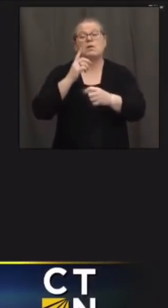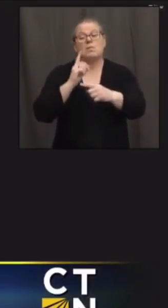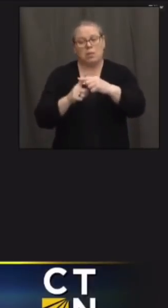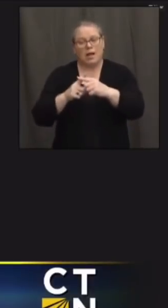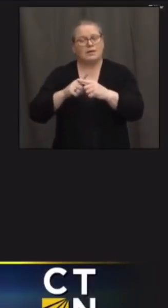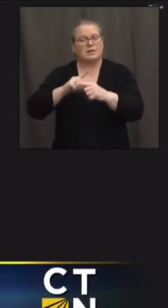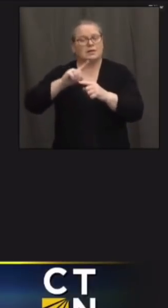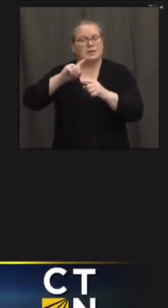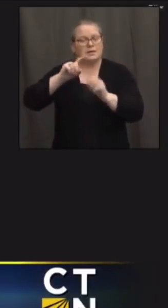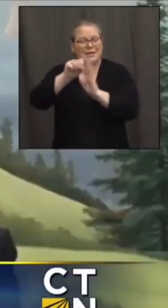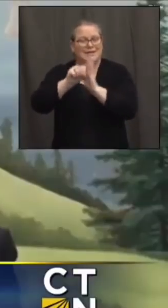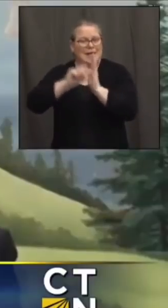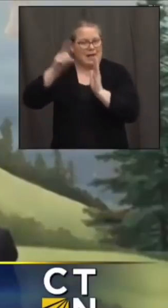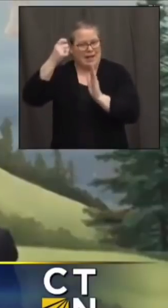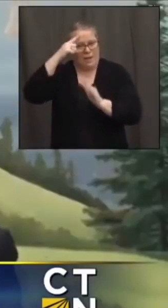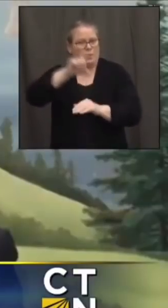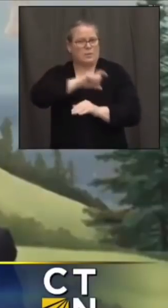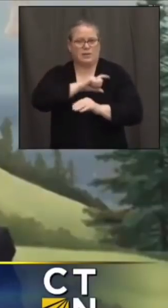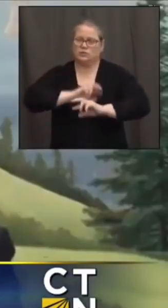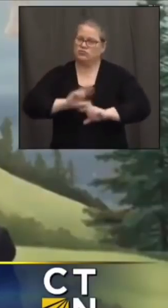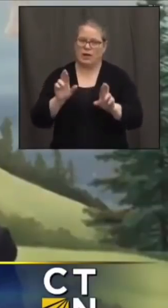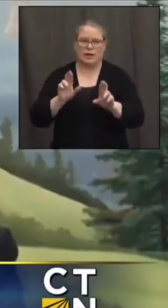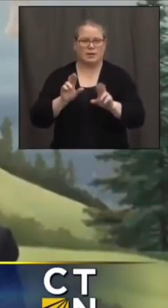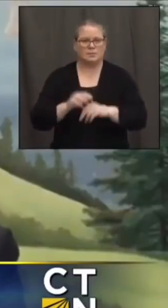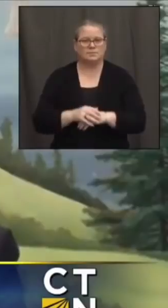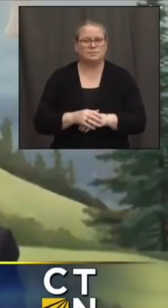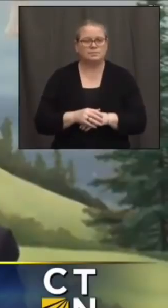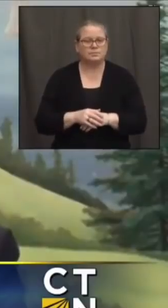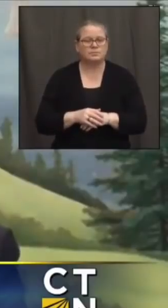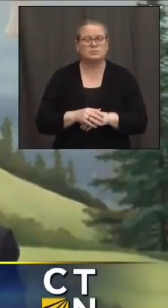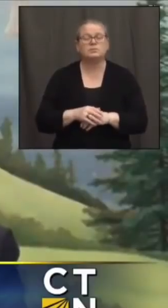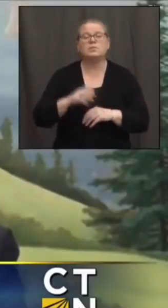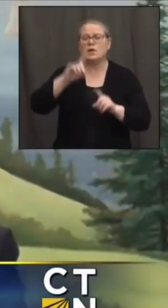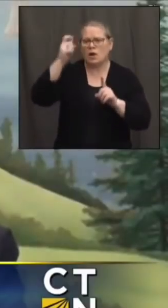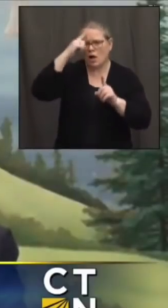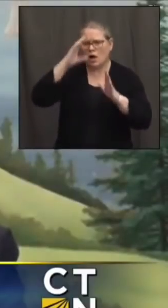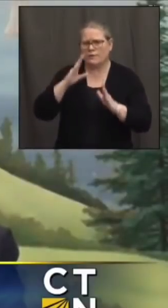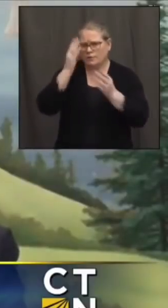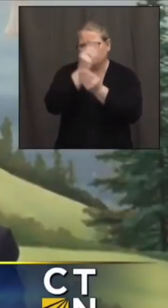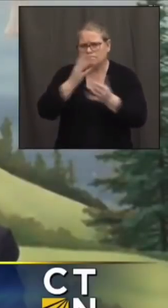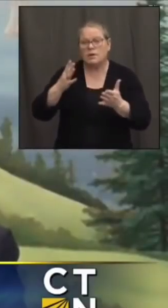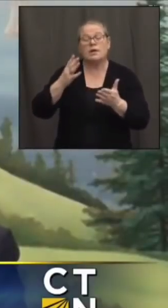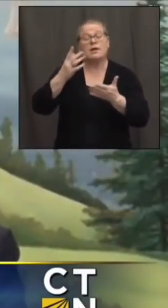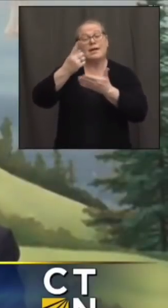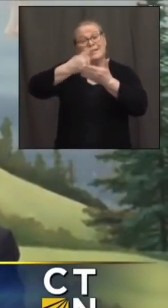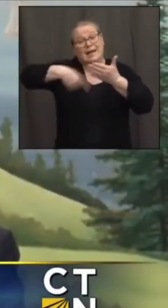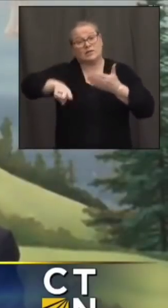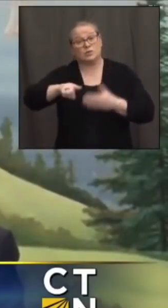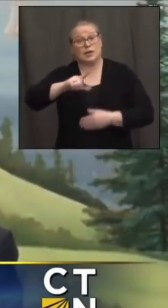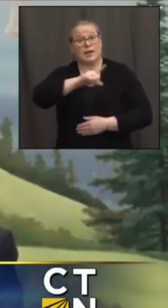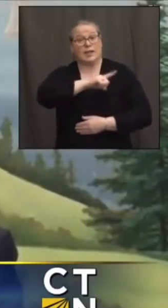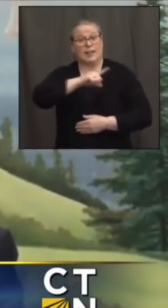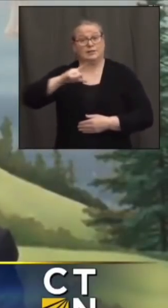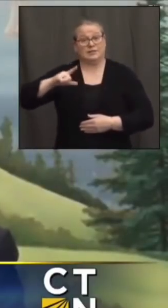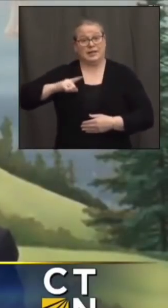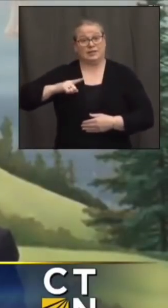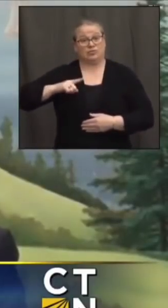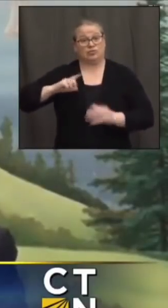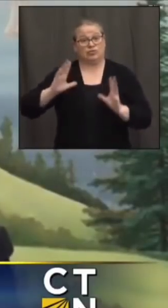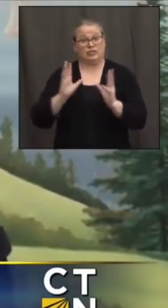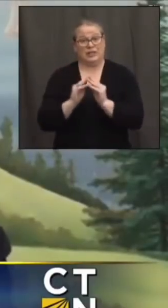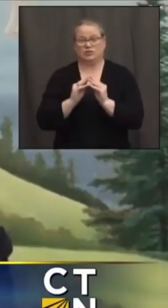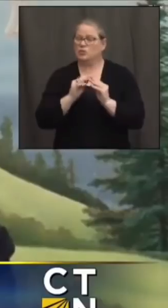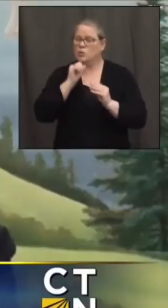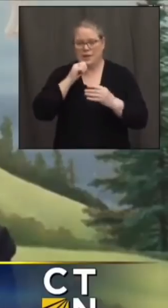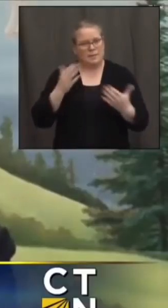legislature i think is not going to be in session next week uh state employees are going to uh telecommute wherever they can